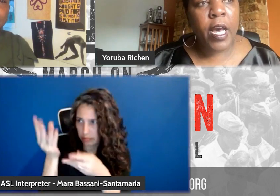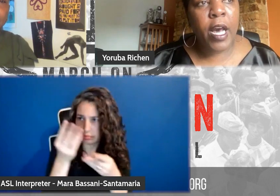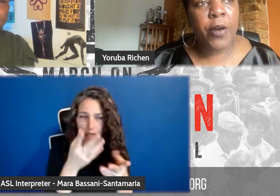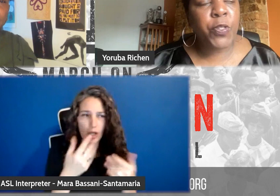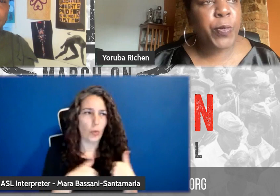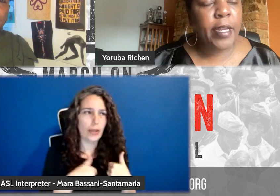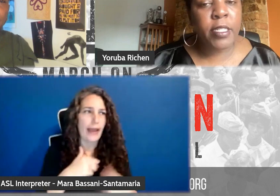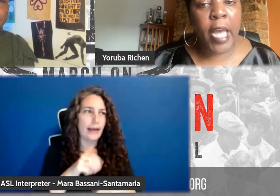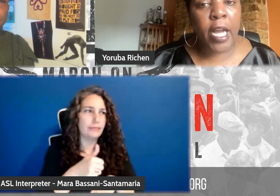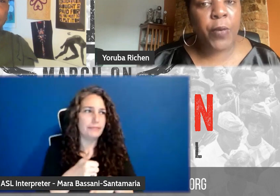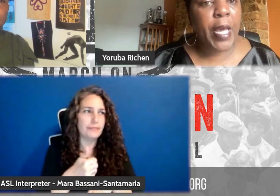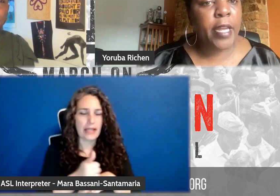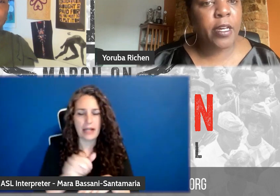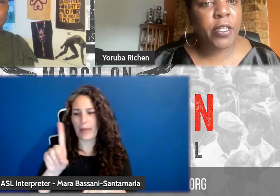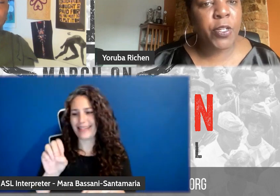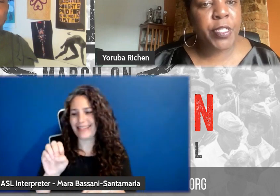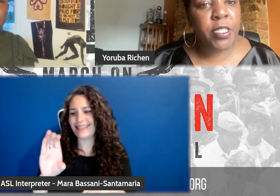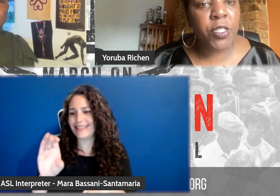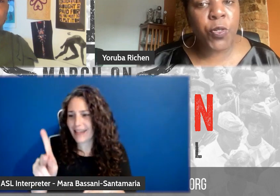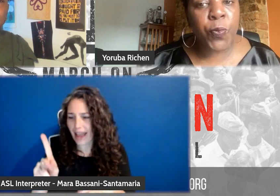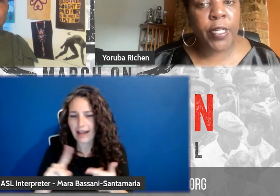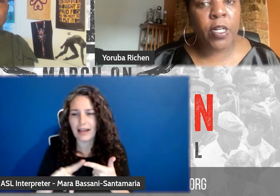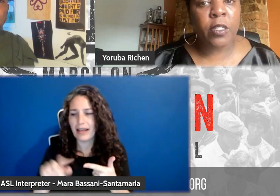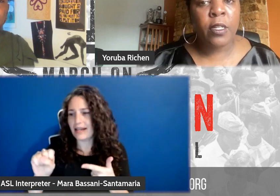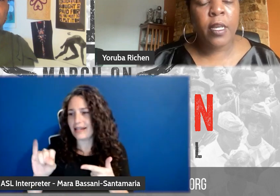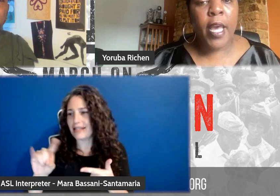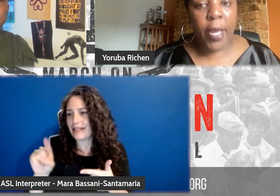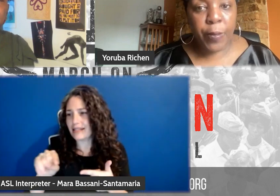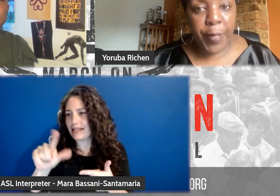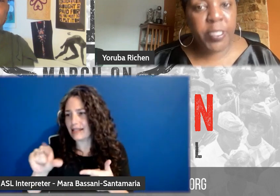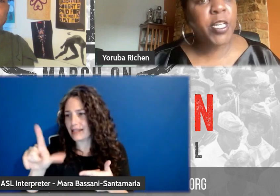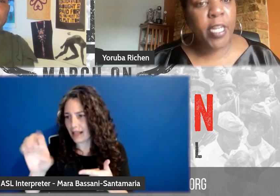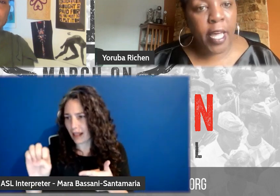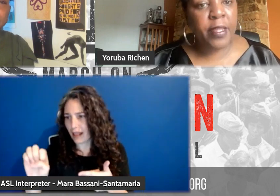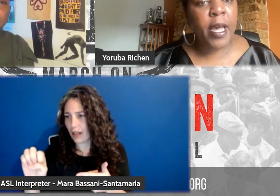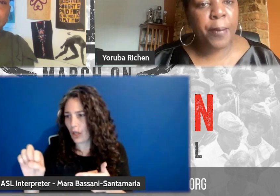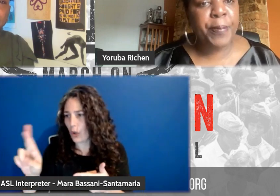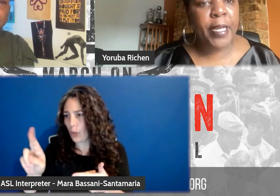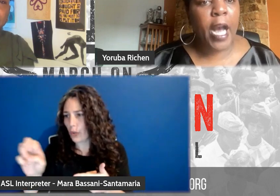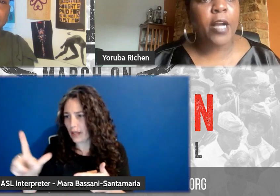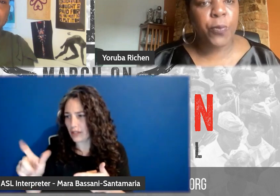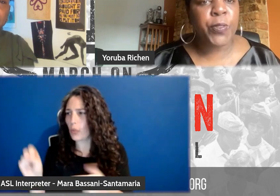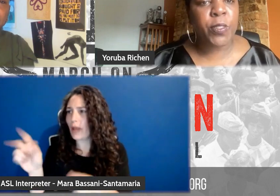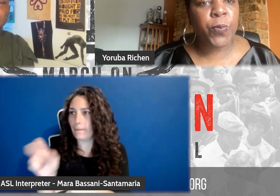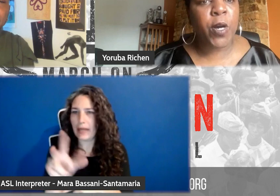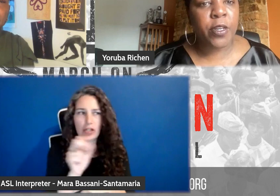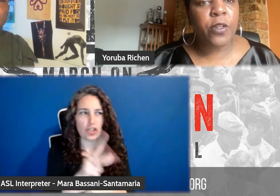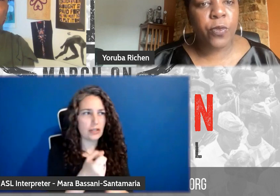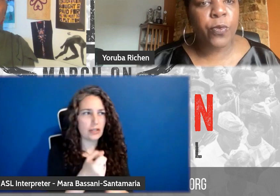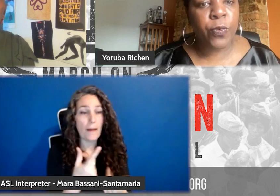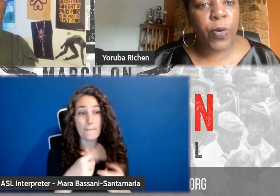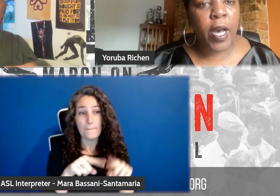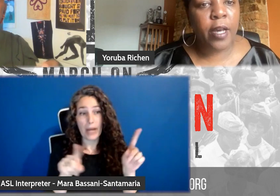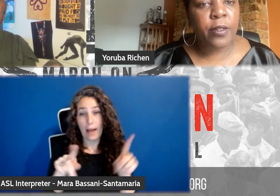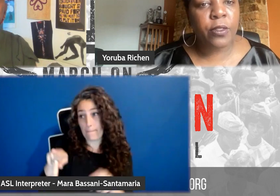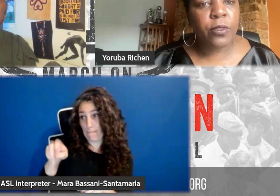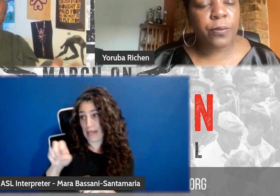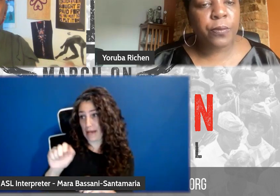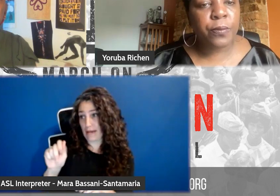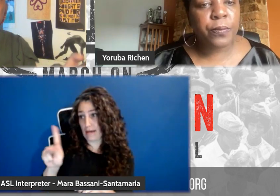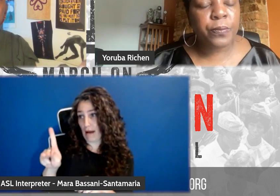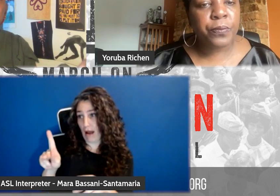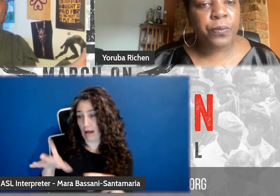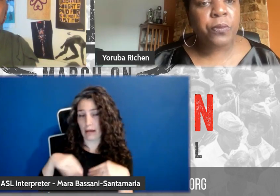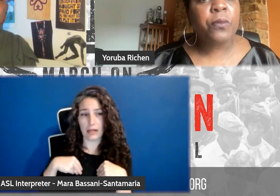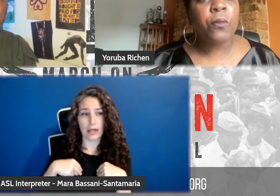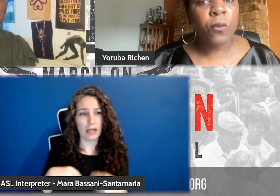And so, we had a deck. We had a, you know, a sizzle reel. And we pitched it. And Peacock was the one who... So, when you say you